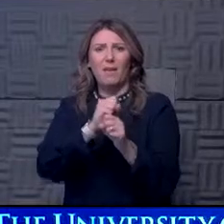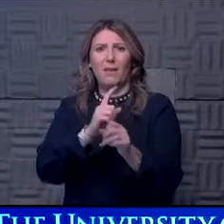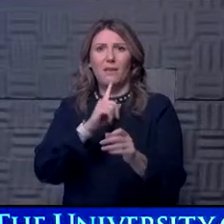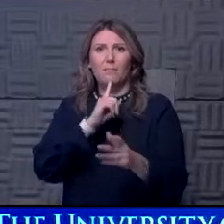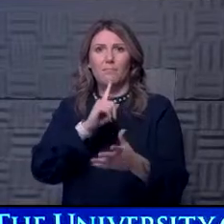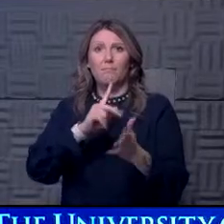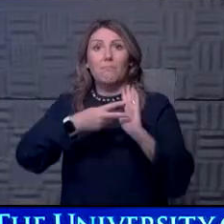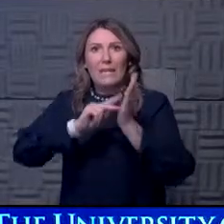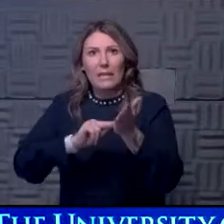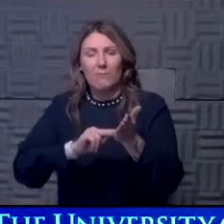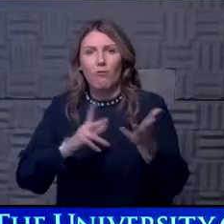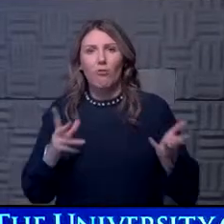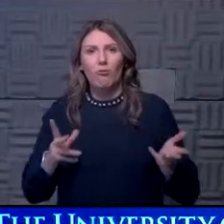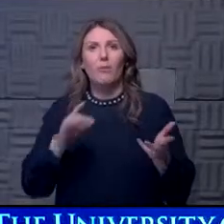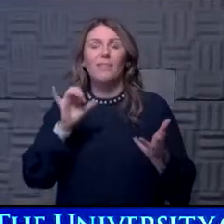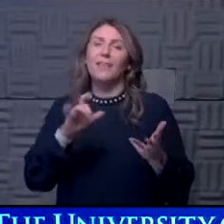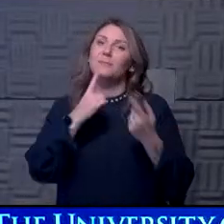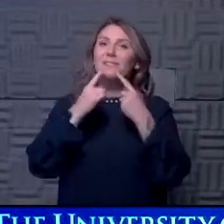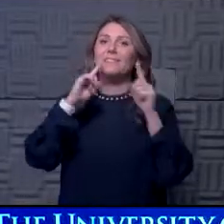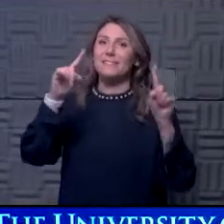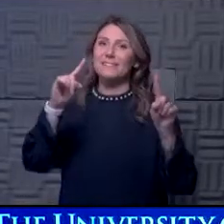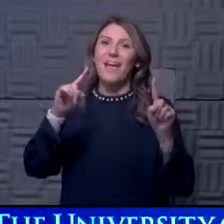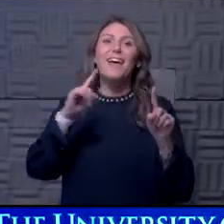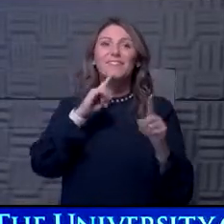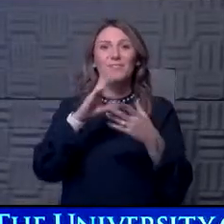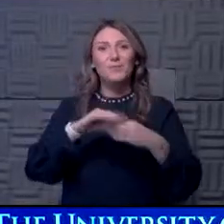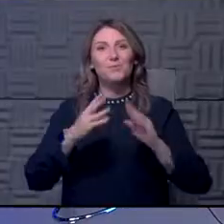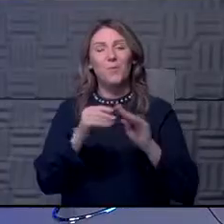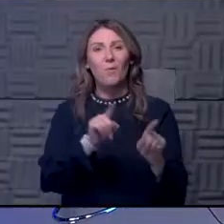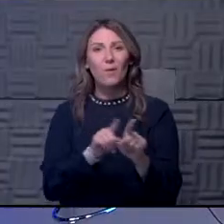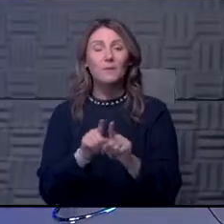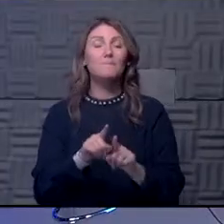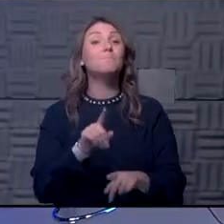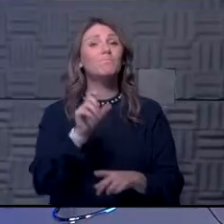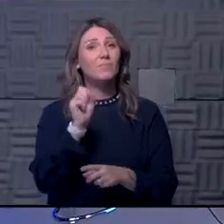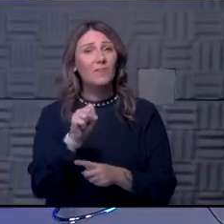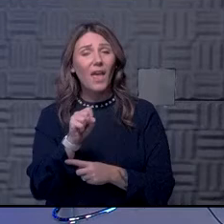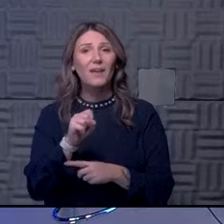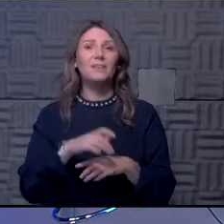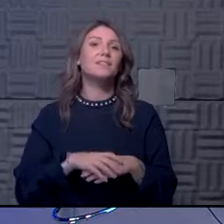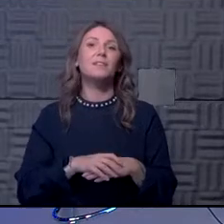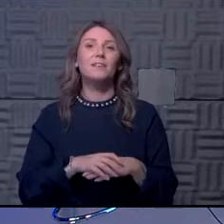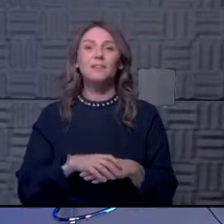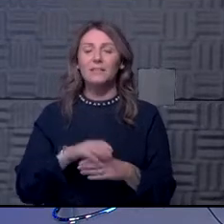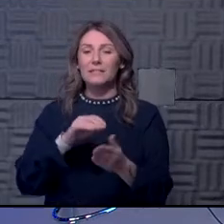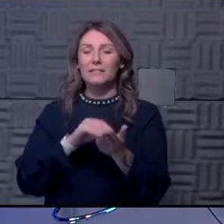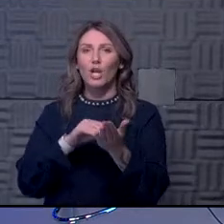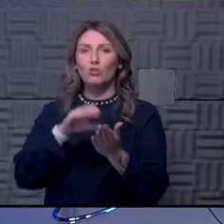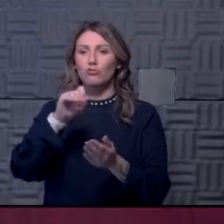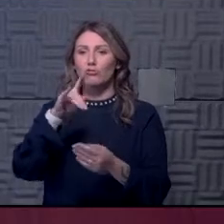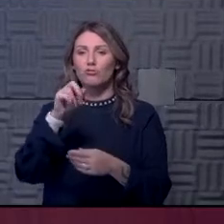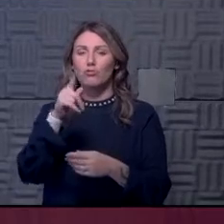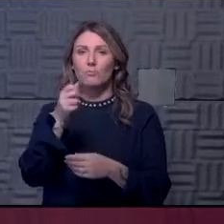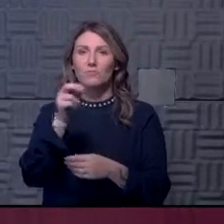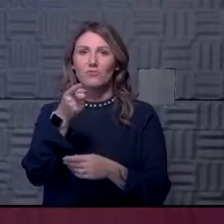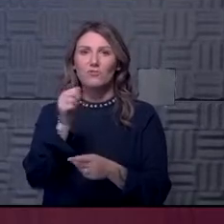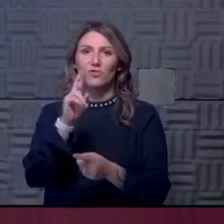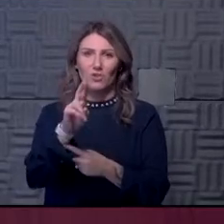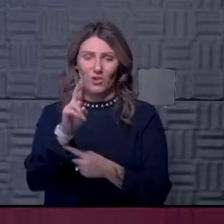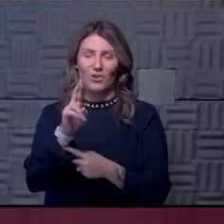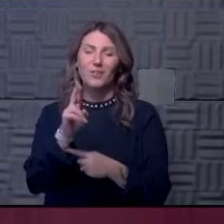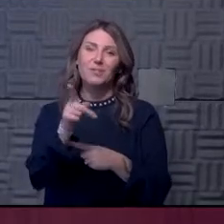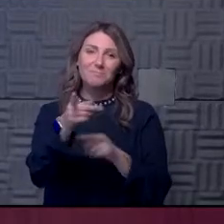it happen. And so I think that's been a success story as well. It certainly has. think Jen kind of, Dr. Scrimshaw alluded to it. think everybody's getting a little